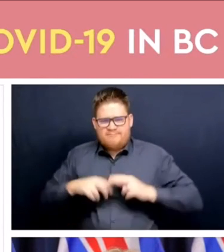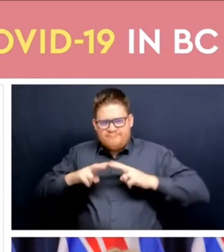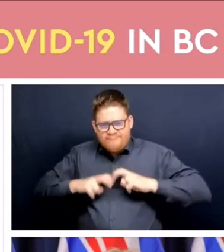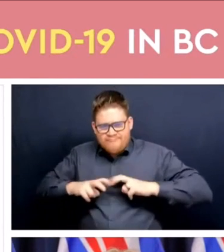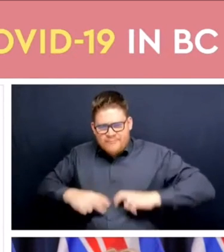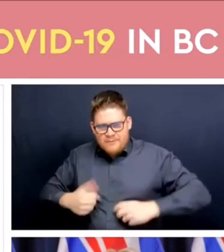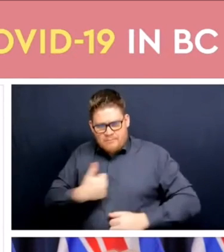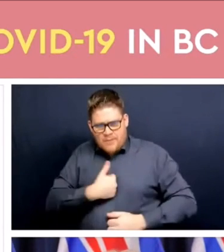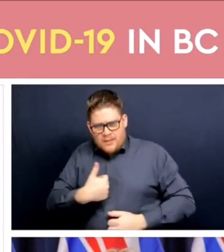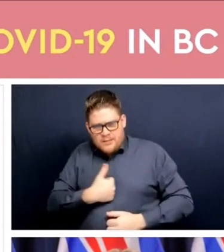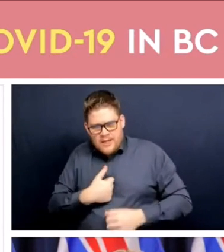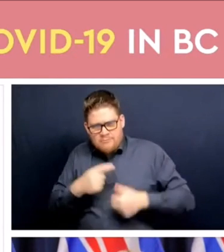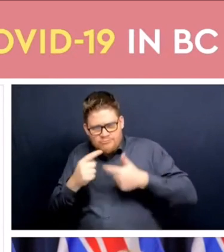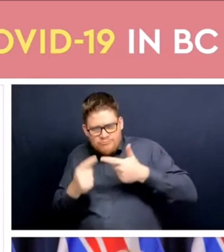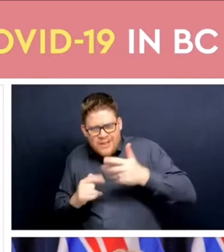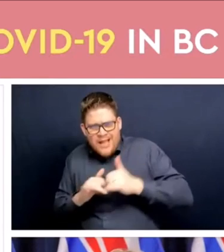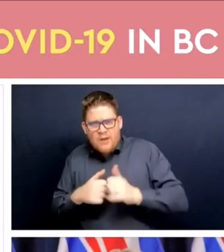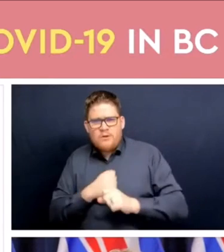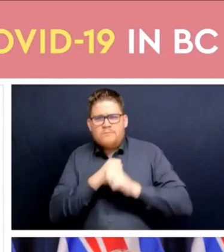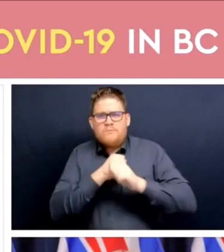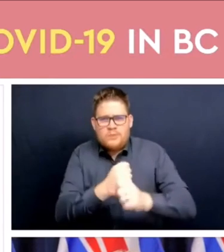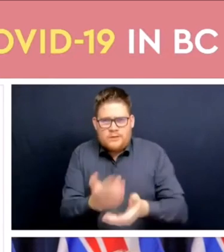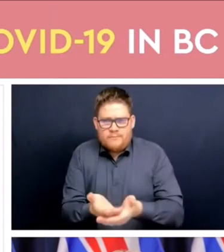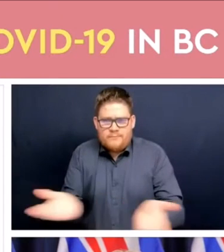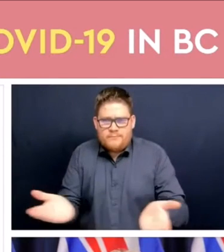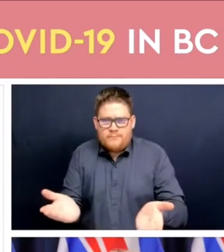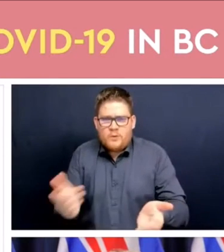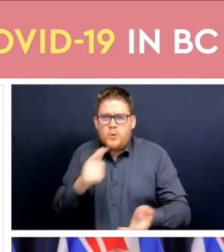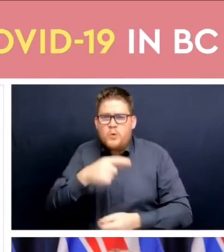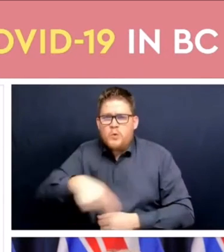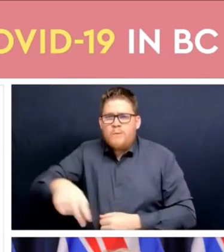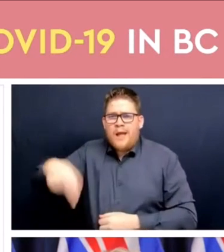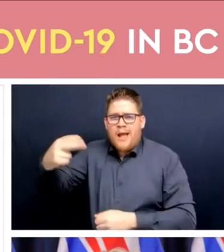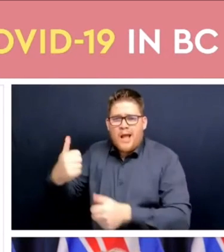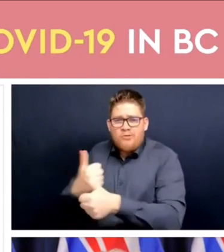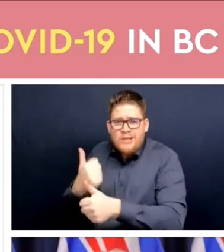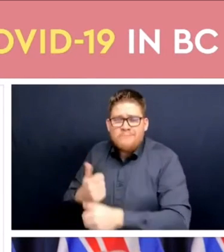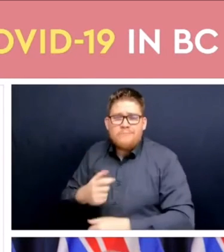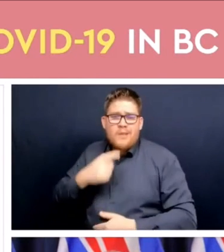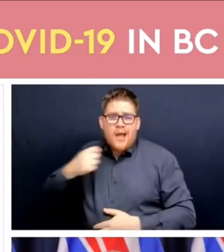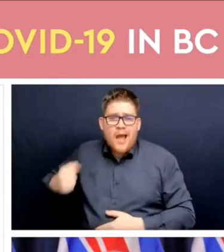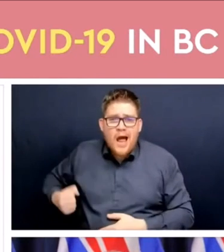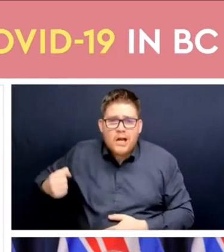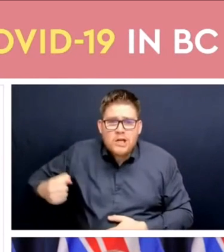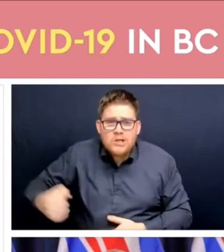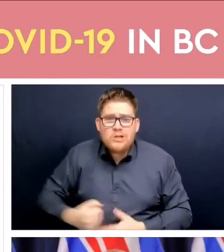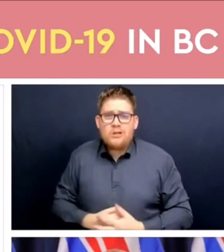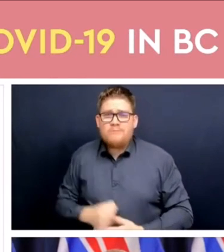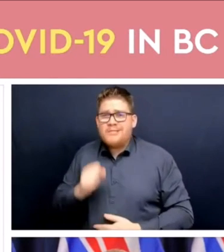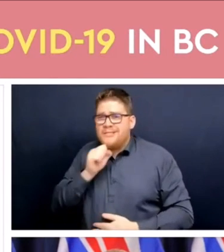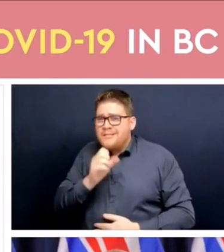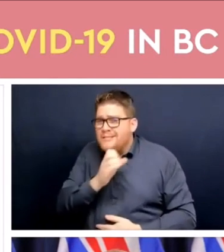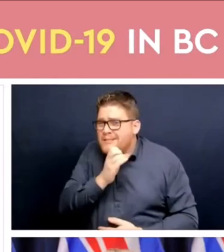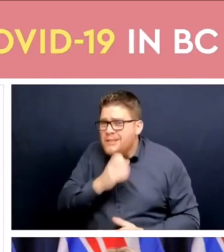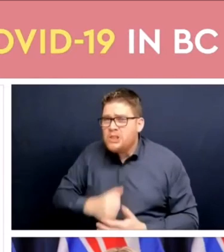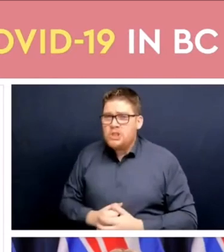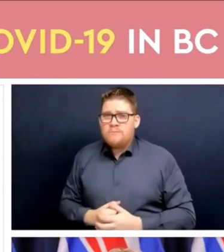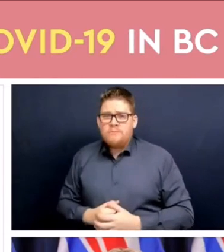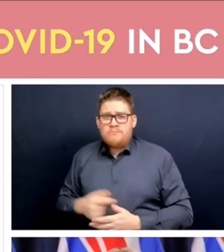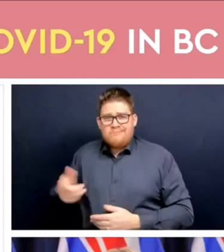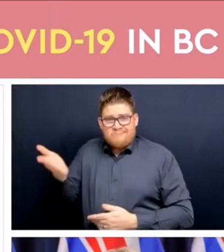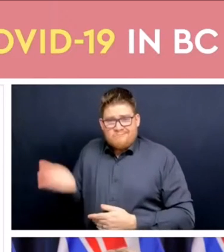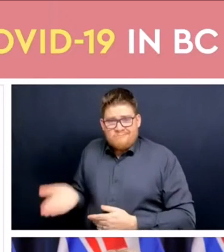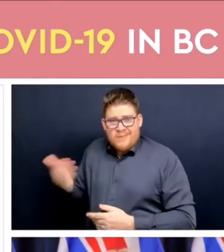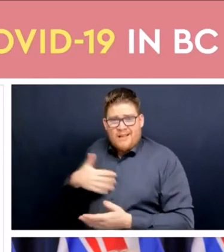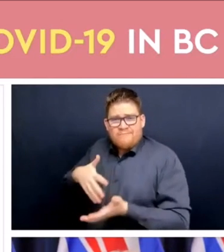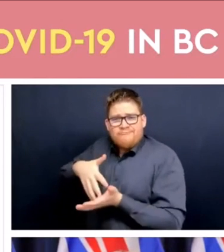severe infection and we know that remains our elders, our seniors people who have immune compromising conditions but we